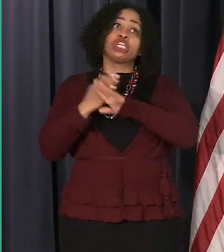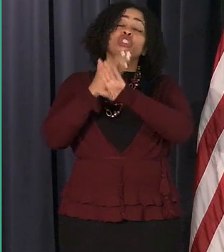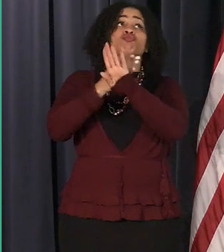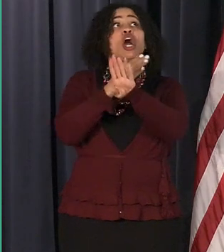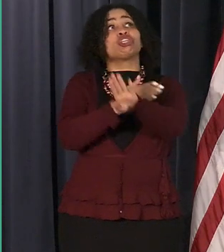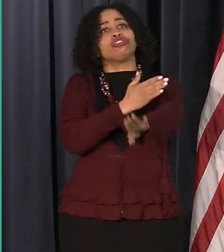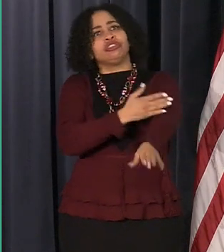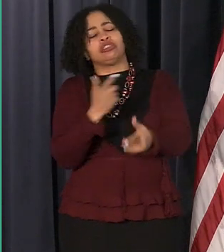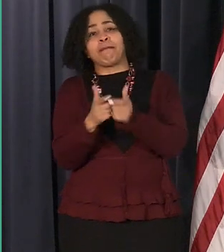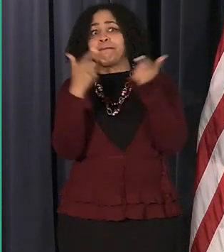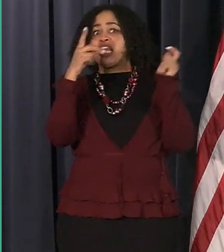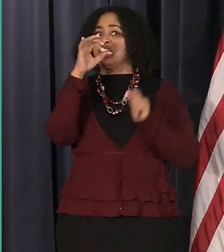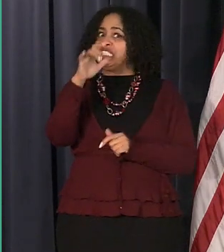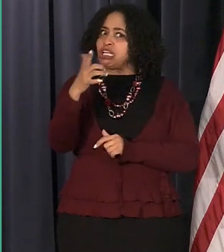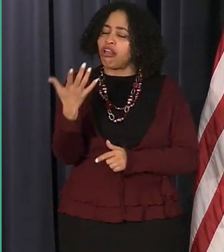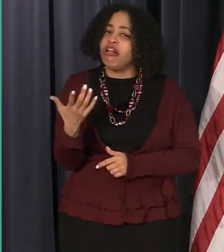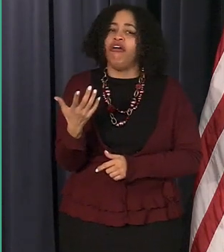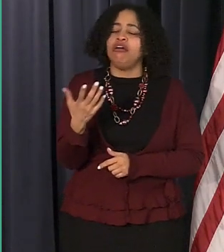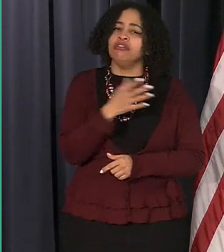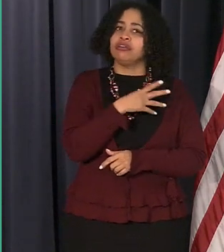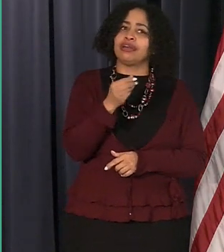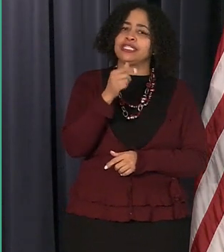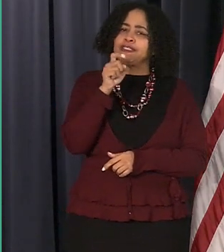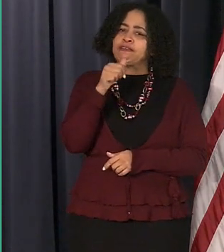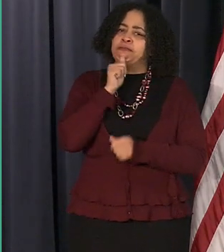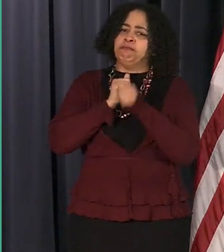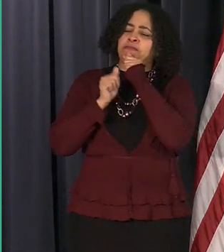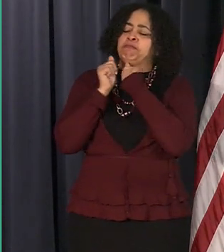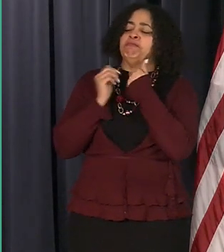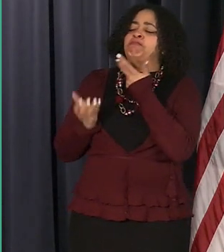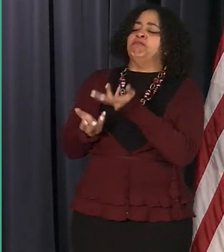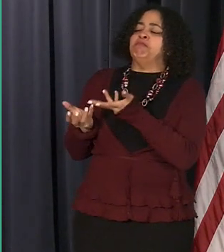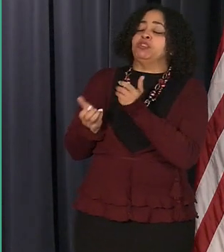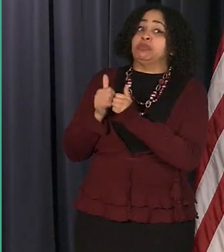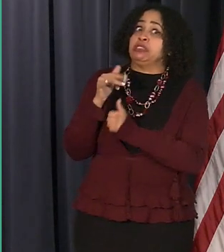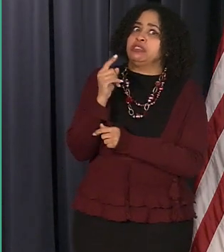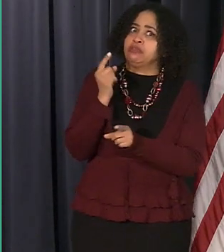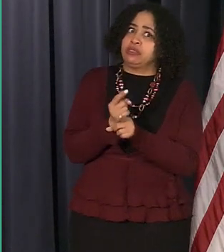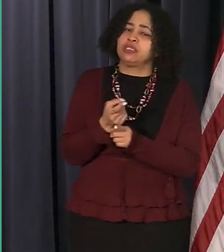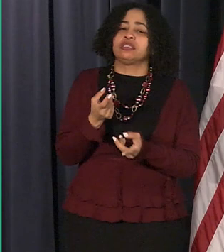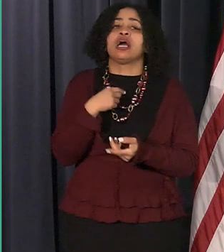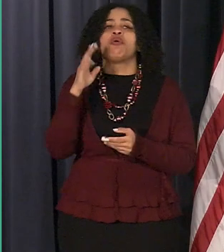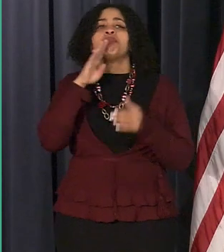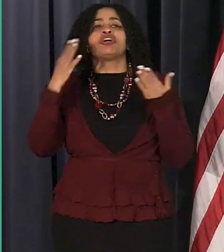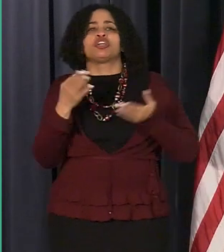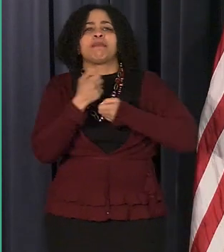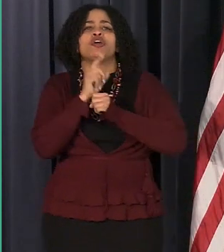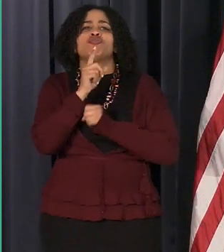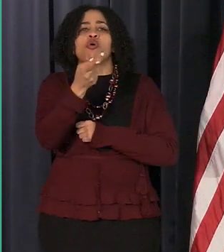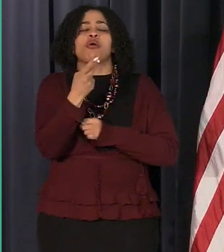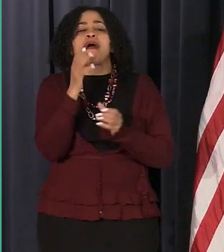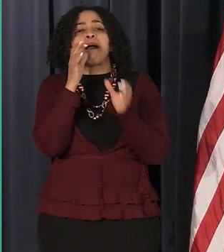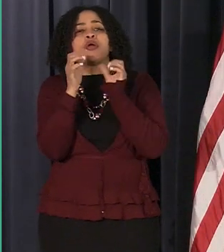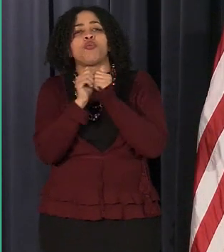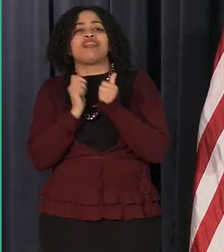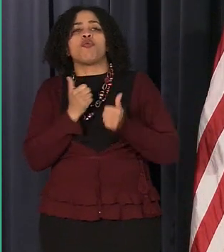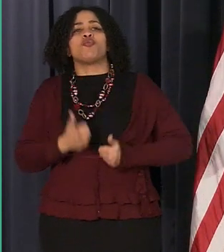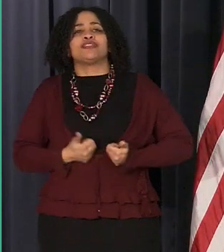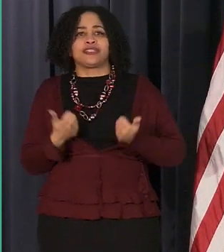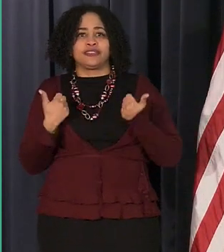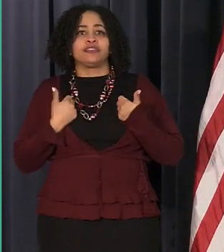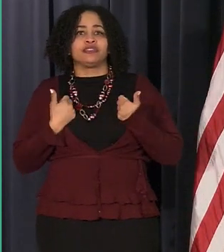deal and effort to deal with but i will be here to make sure that we communicate with our residents